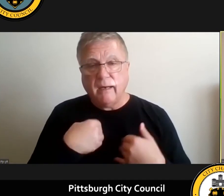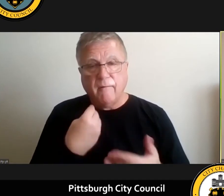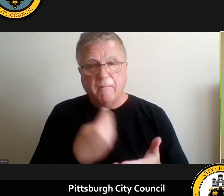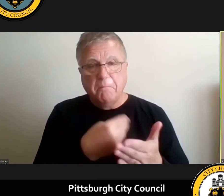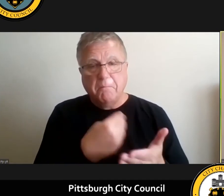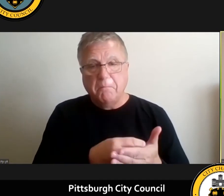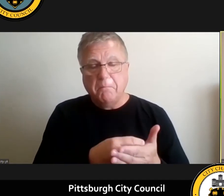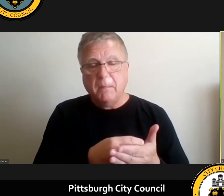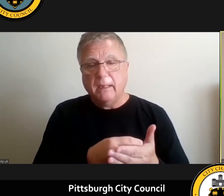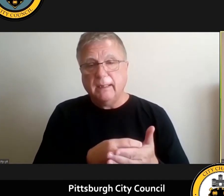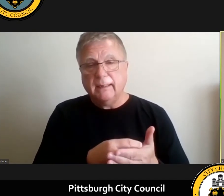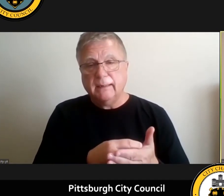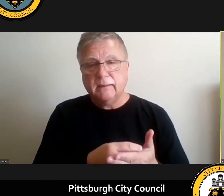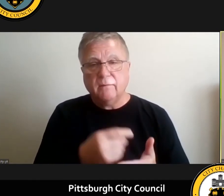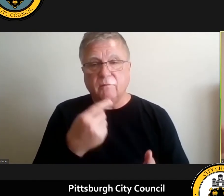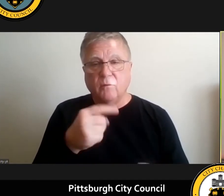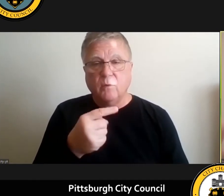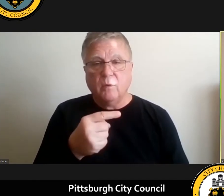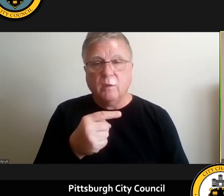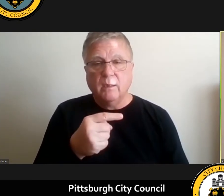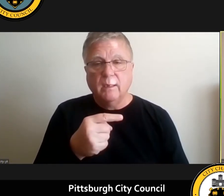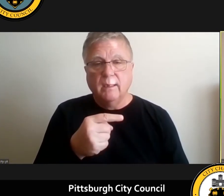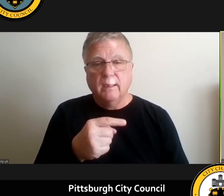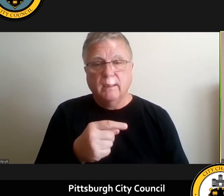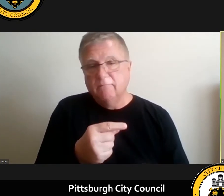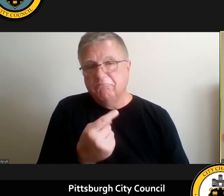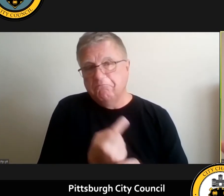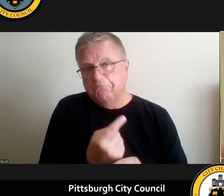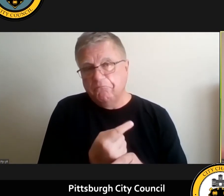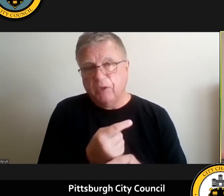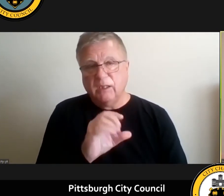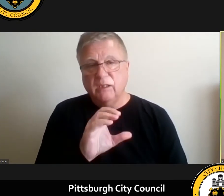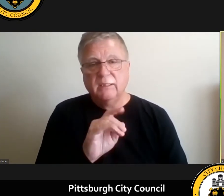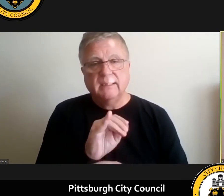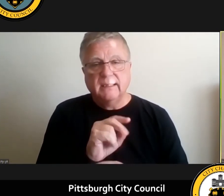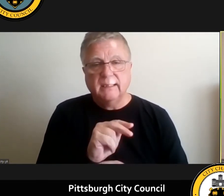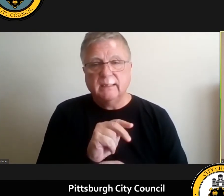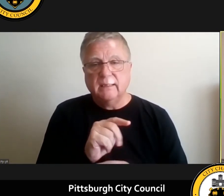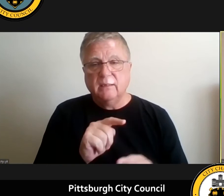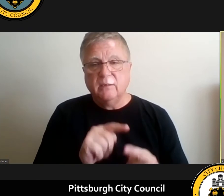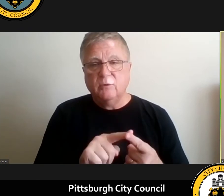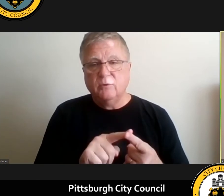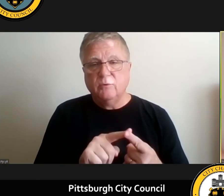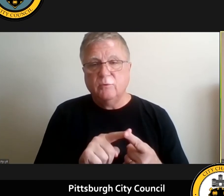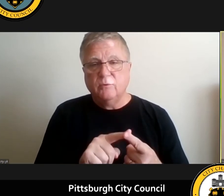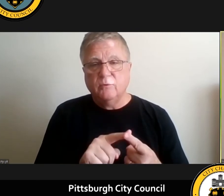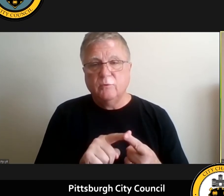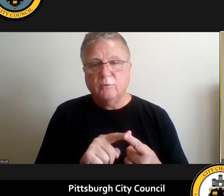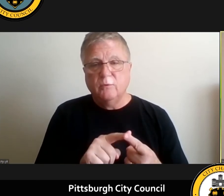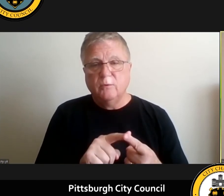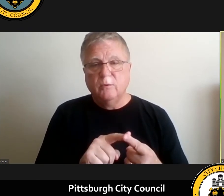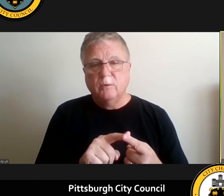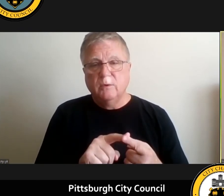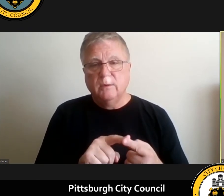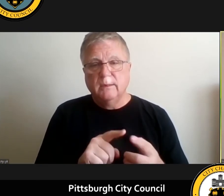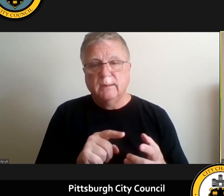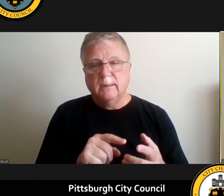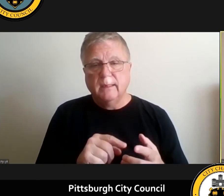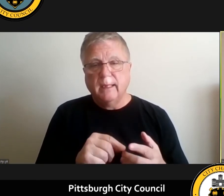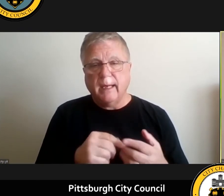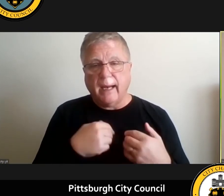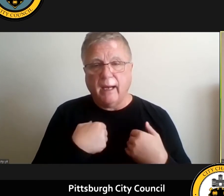um uh the average citizen to to um uh to get that are public um